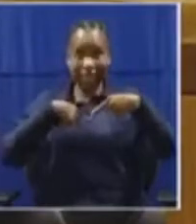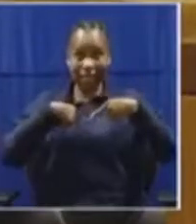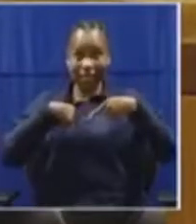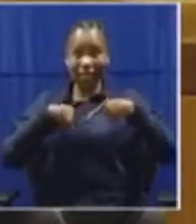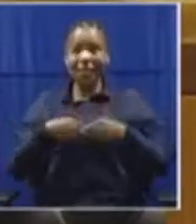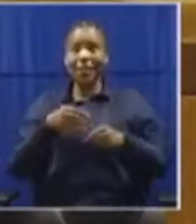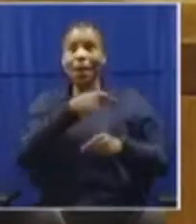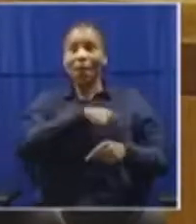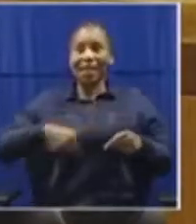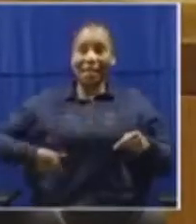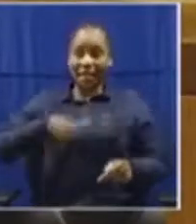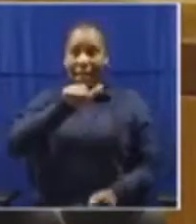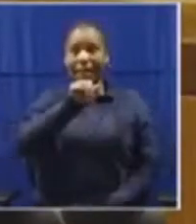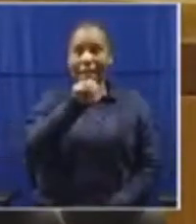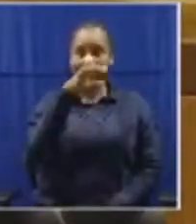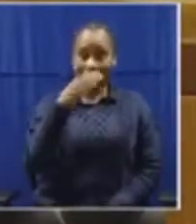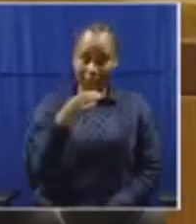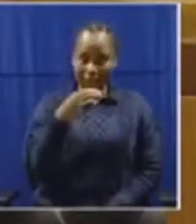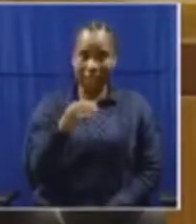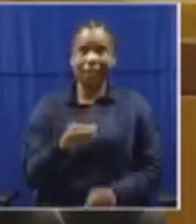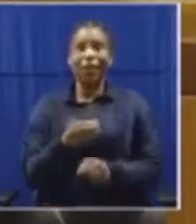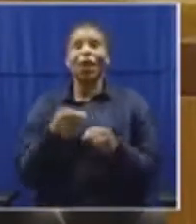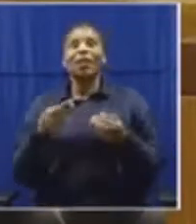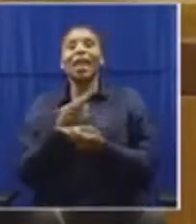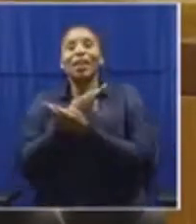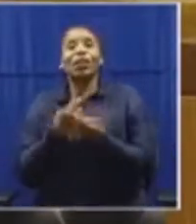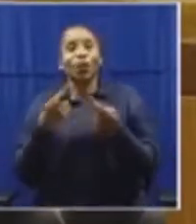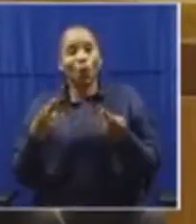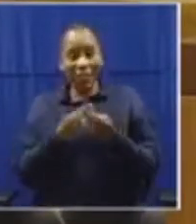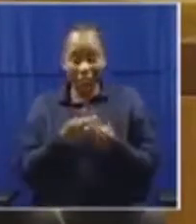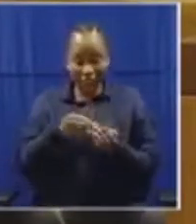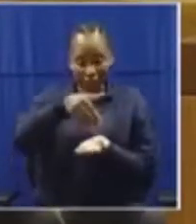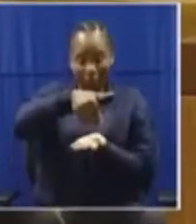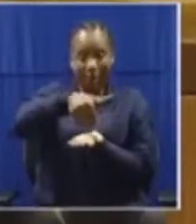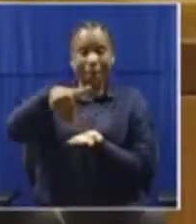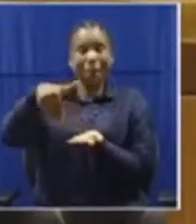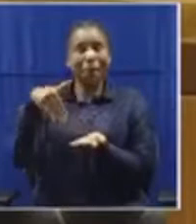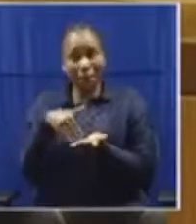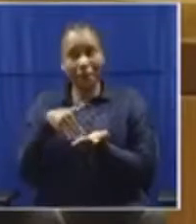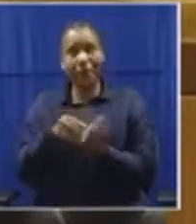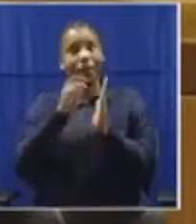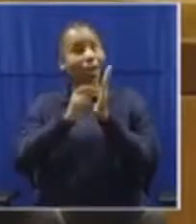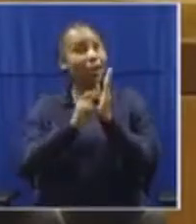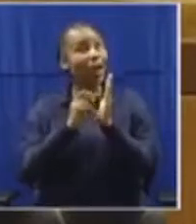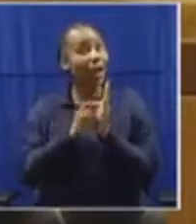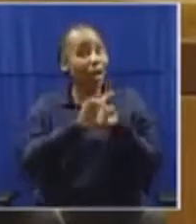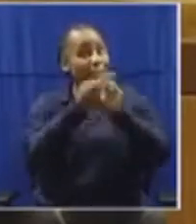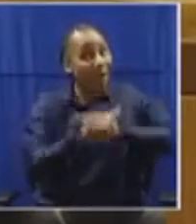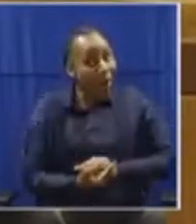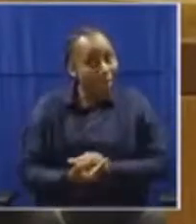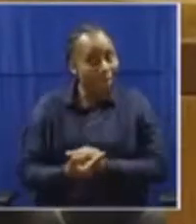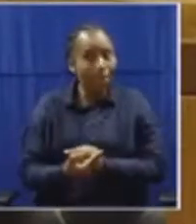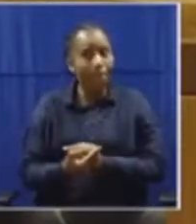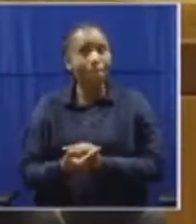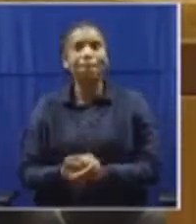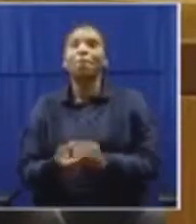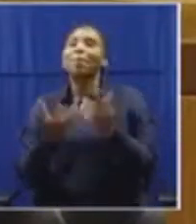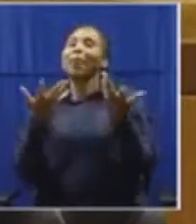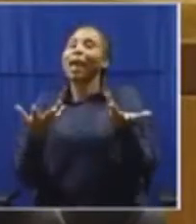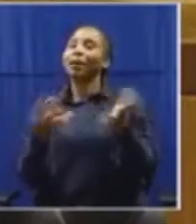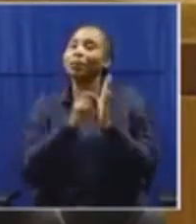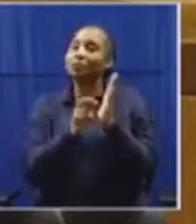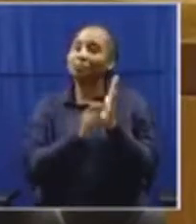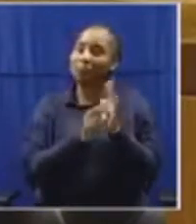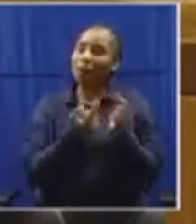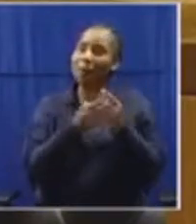ANC, that the resources that he might raise to be regulated, and to be regulated and by an act of